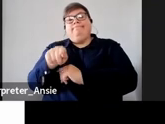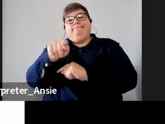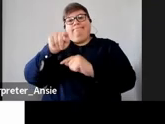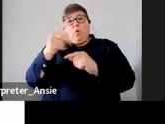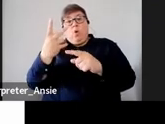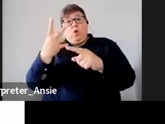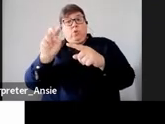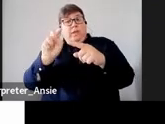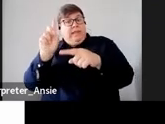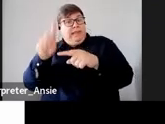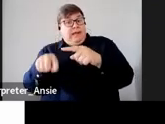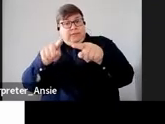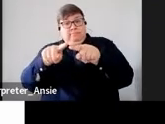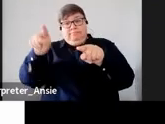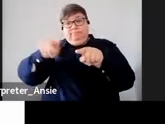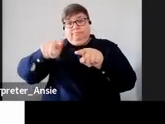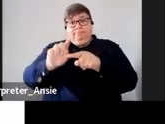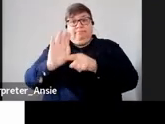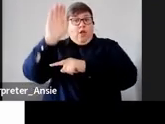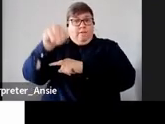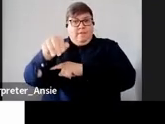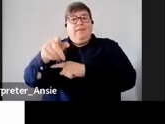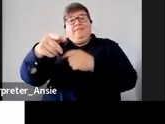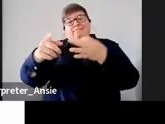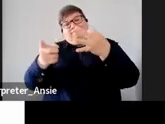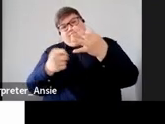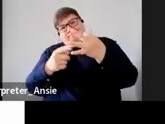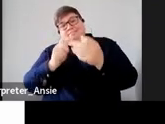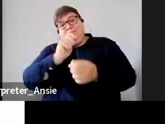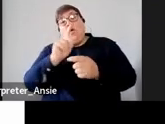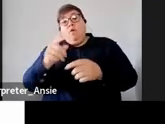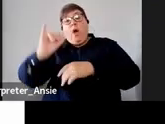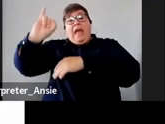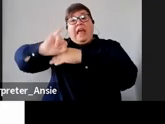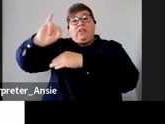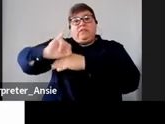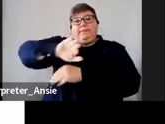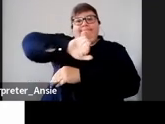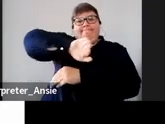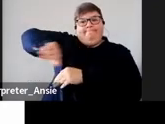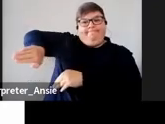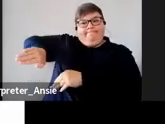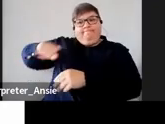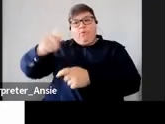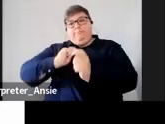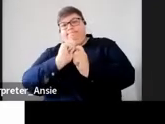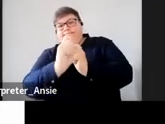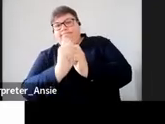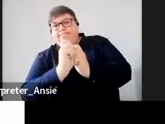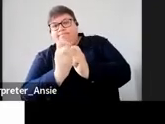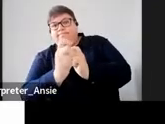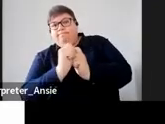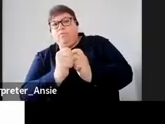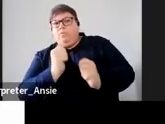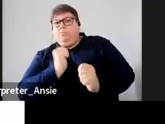or more may make a third voluntary payment to avoid interest in terms of section 89 part to being levied on